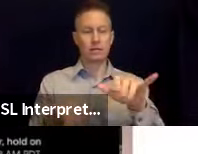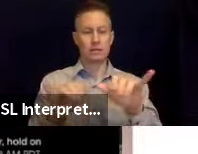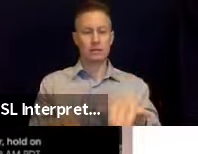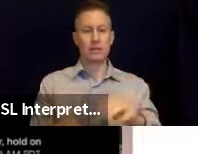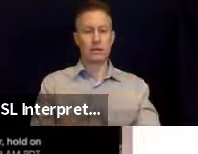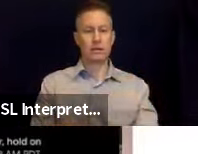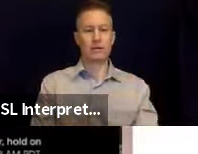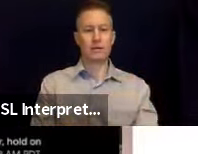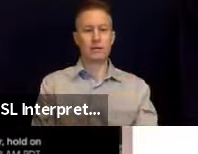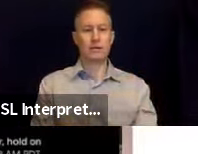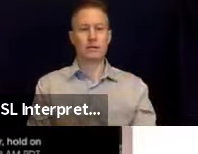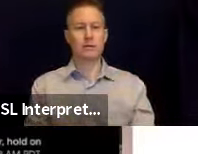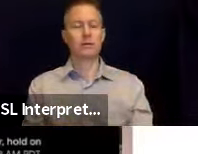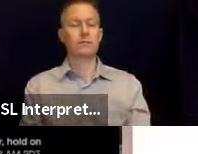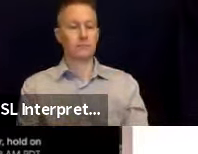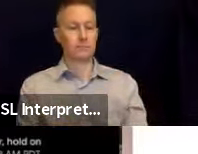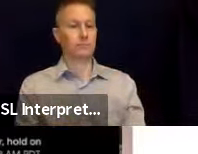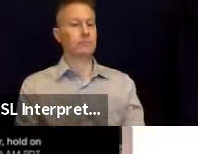Drop cover.